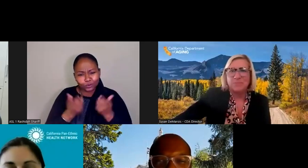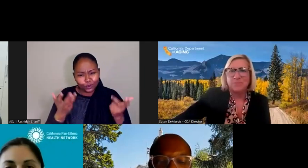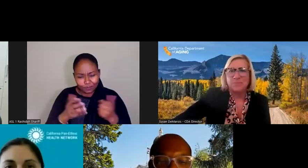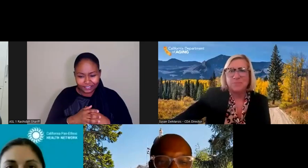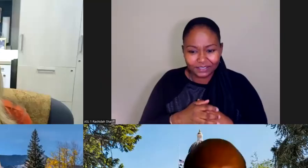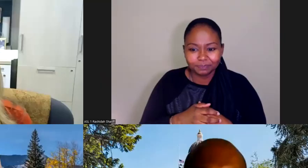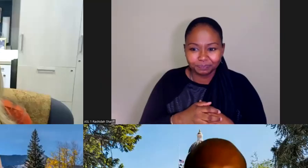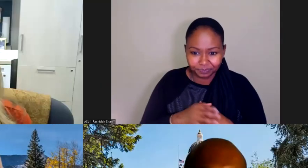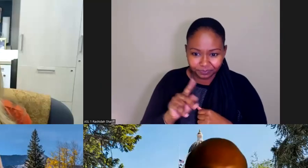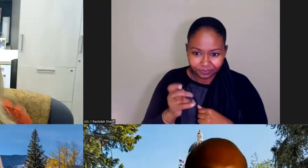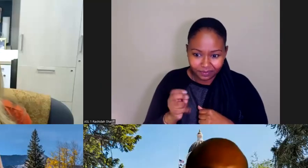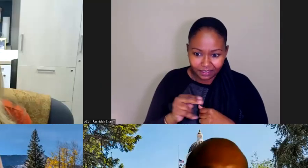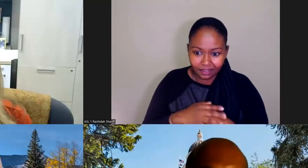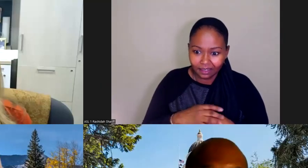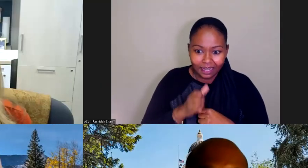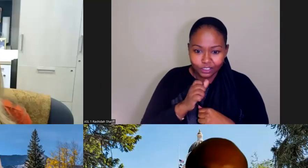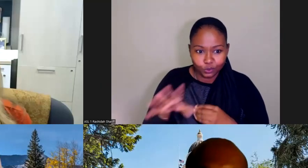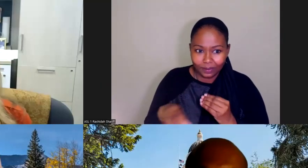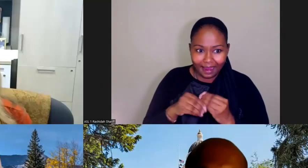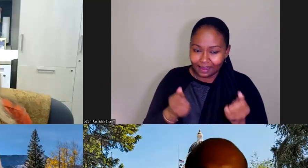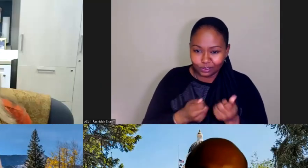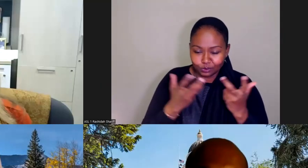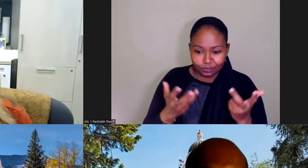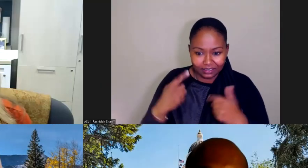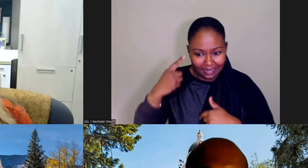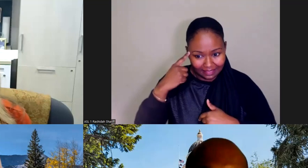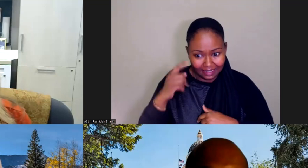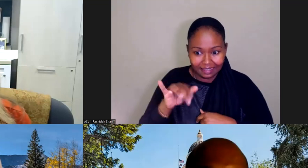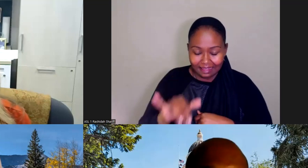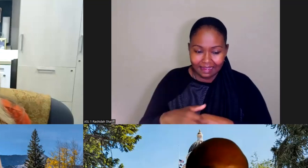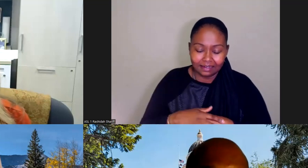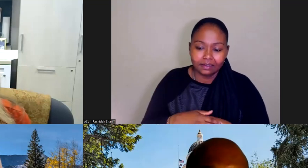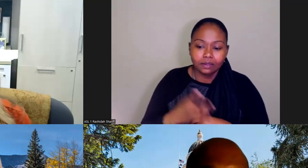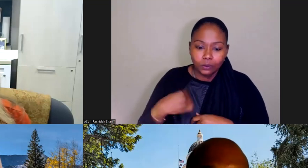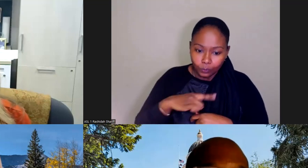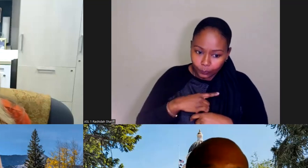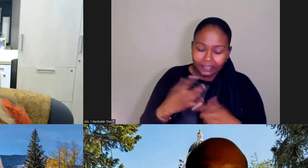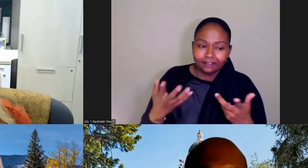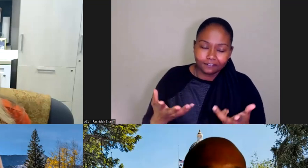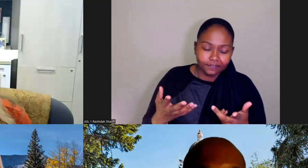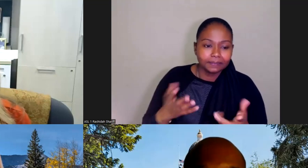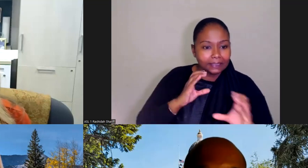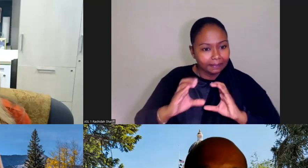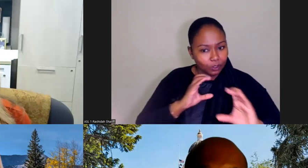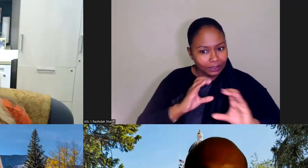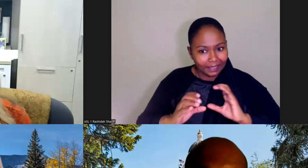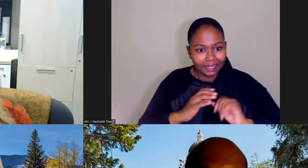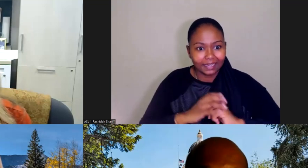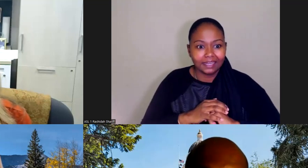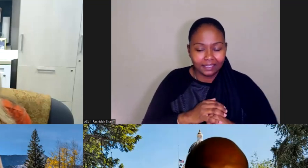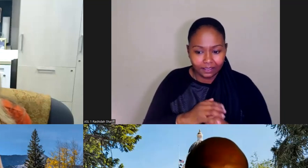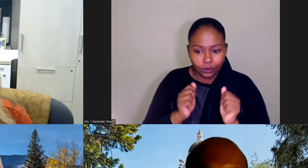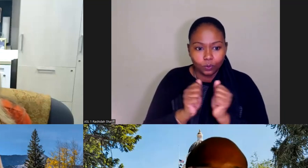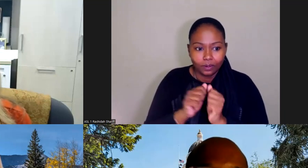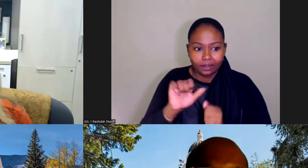don't want to add too much. I think that we've been in communication with